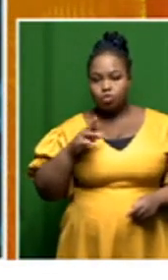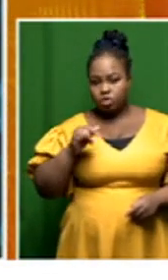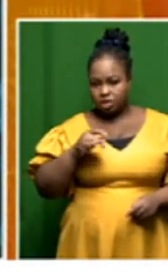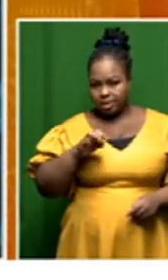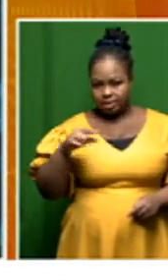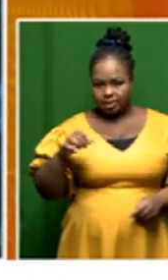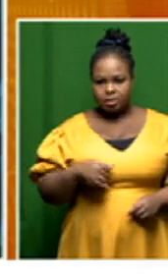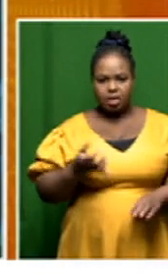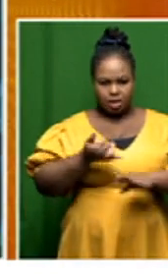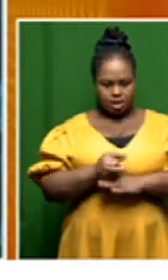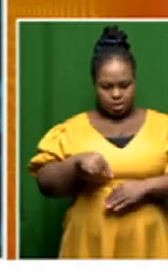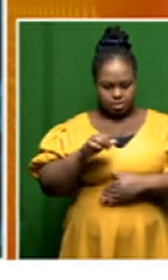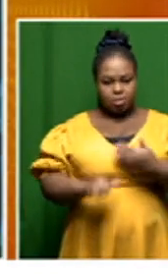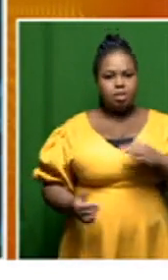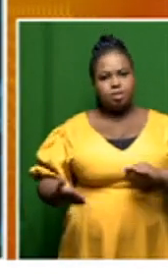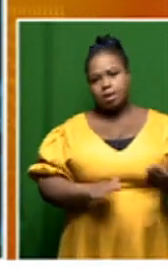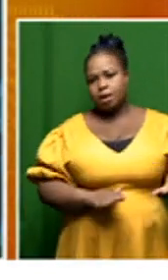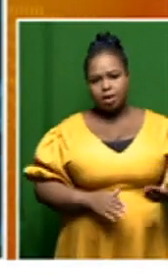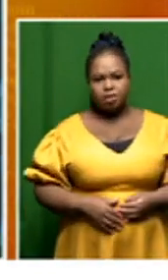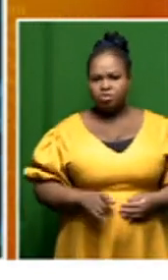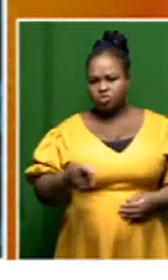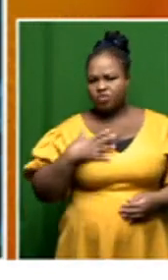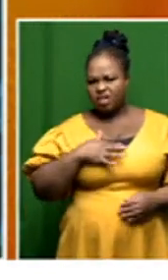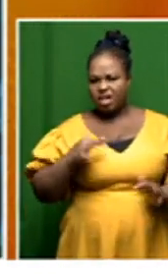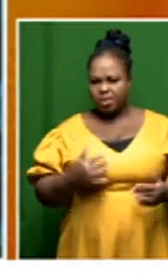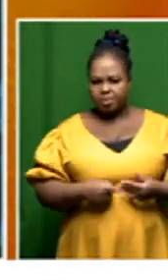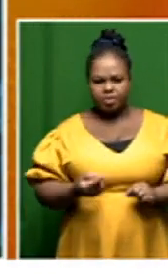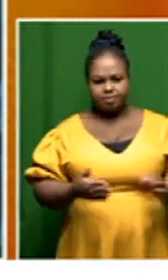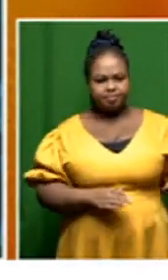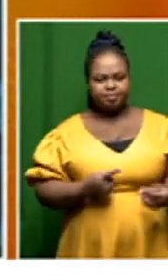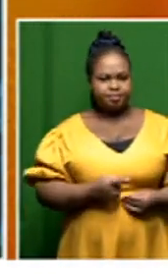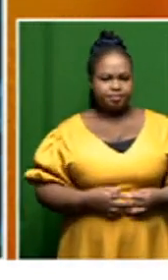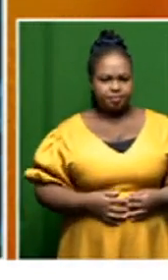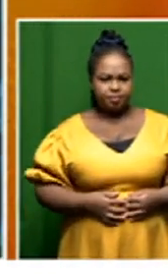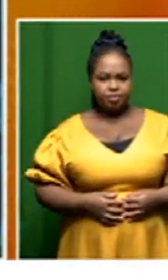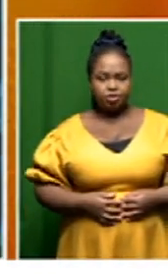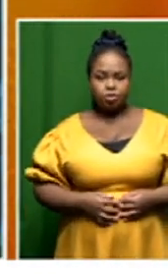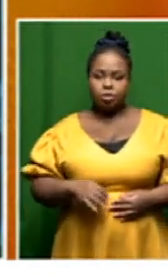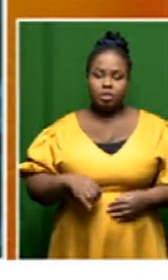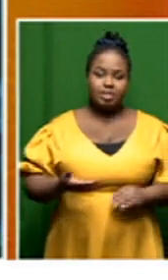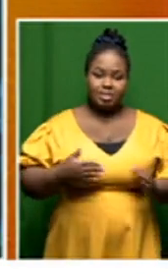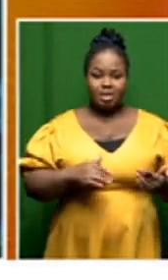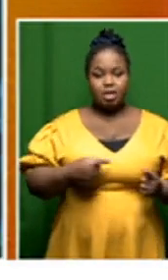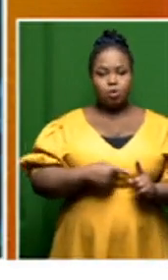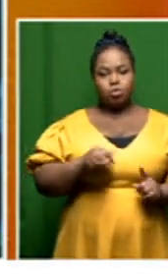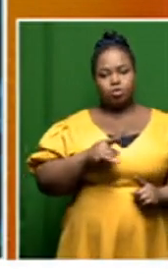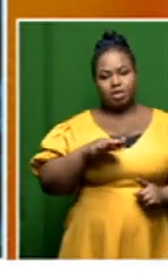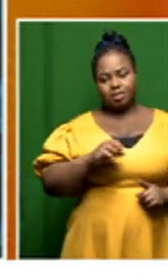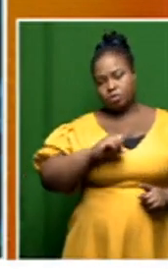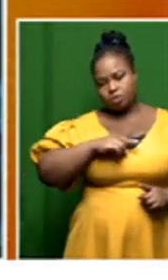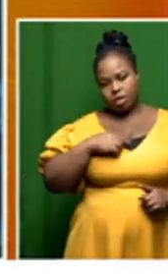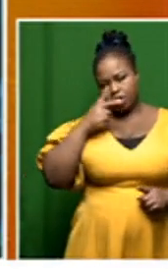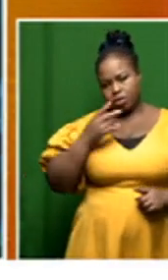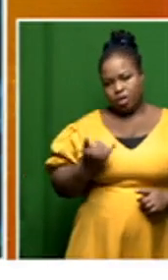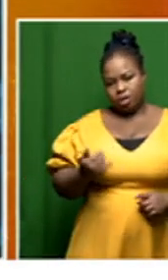example died earlier this month what's your reaction to that you know to rodriguez's death and the fact that this seems to be